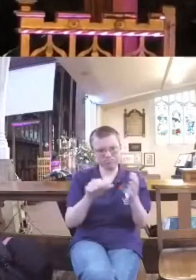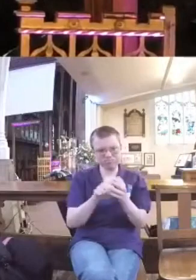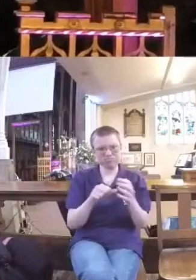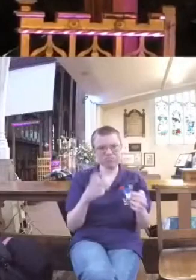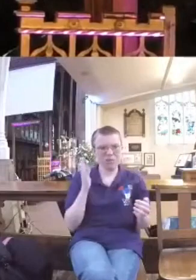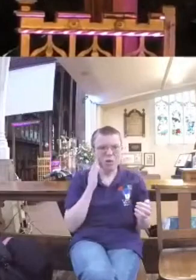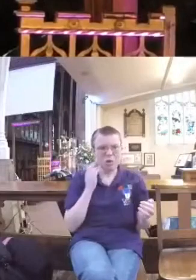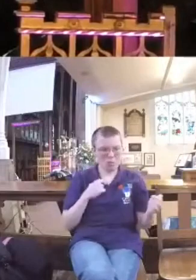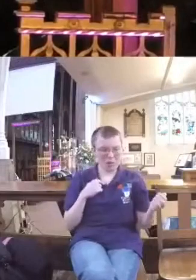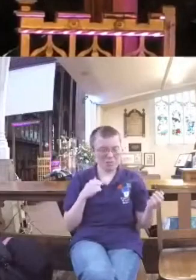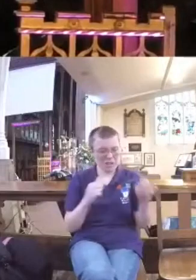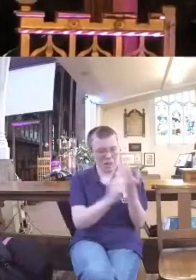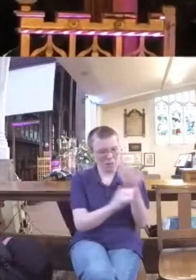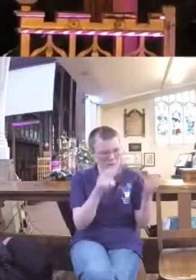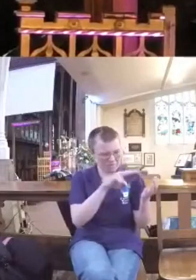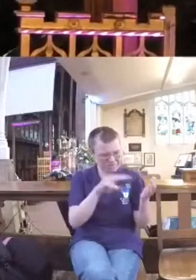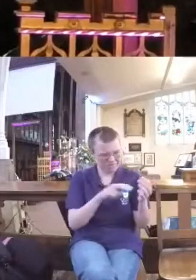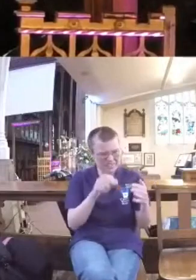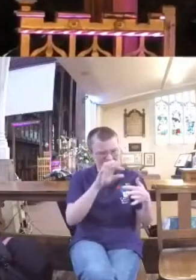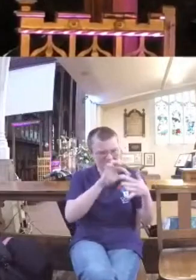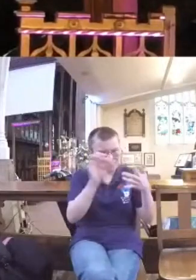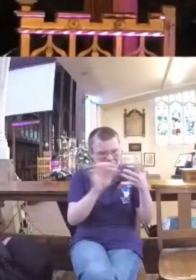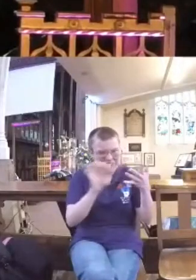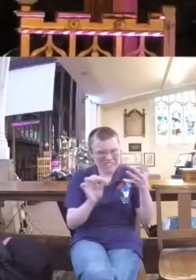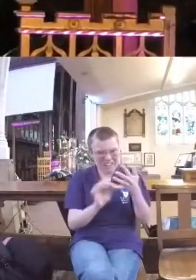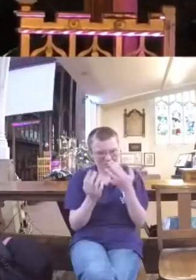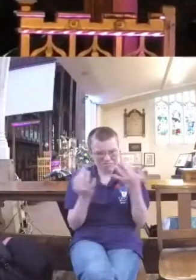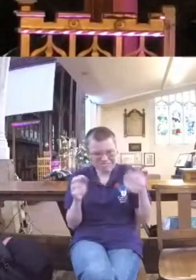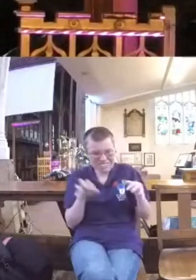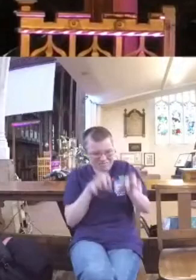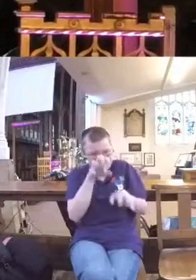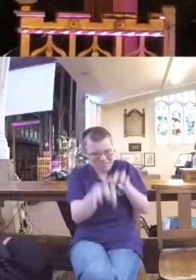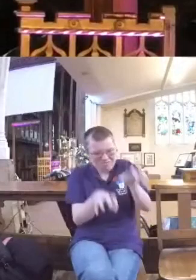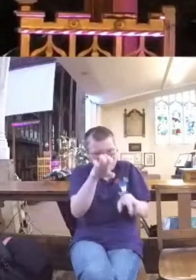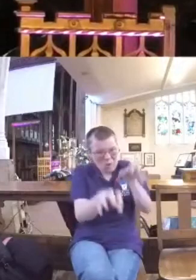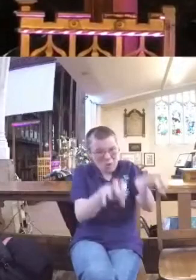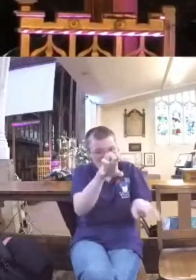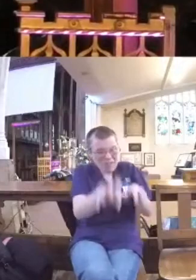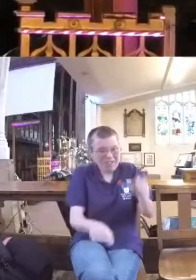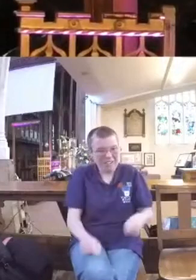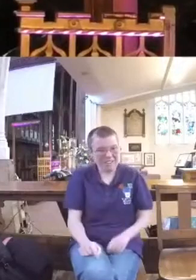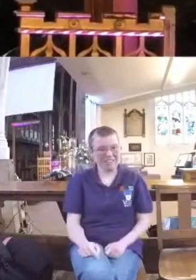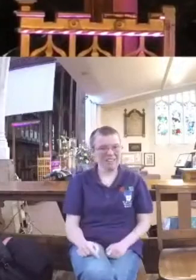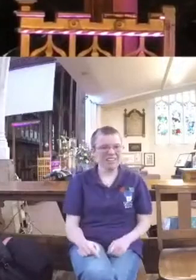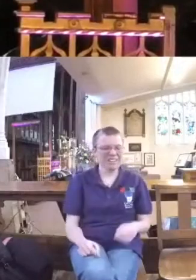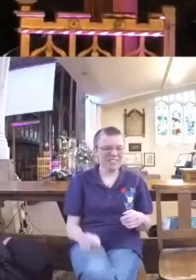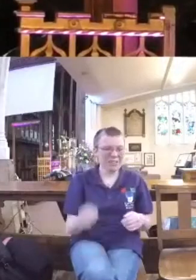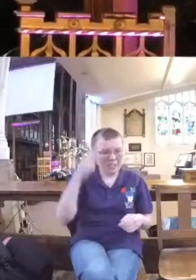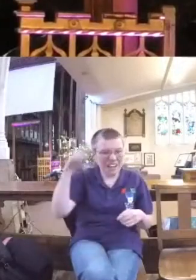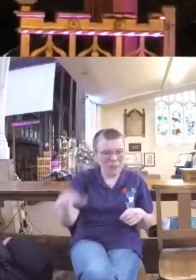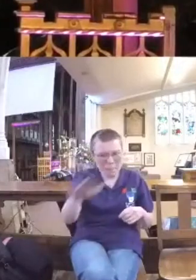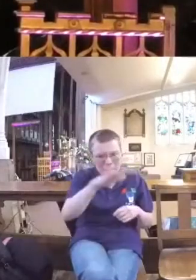the Bible, I struggle with the details, the names, the places, the time in history, the context.